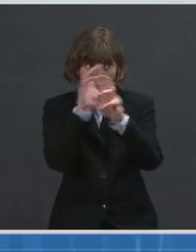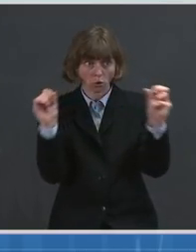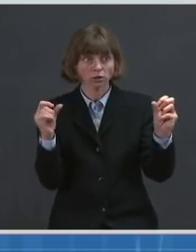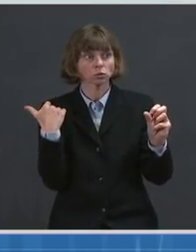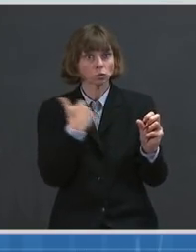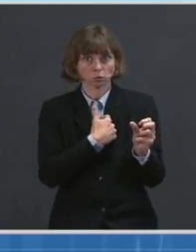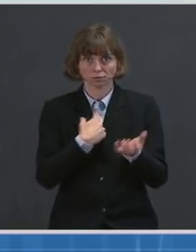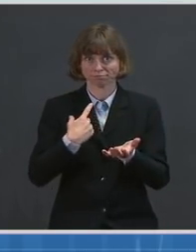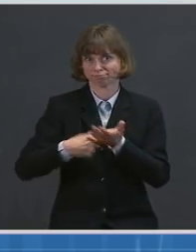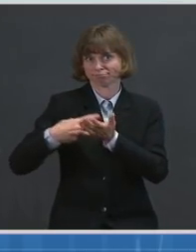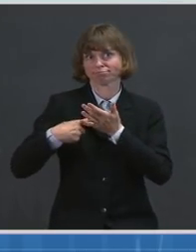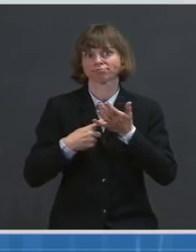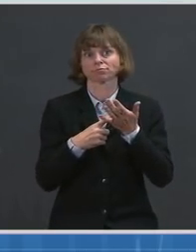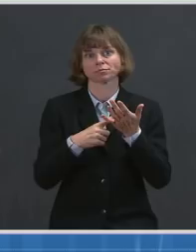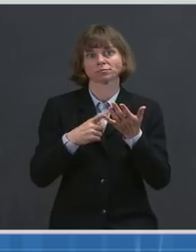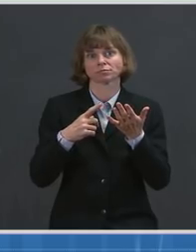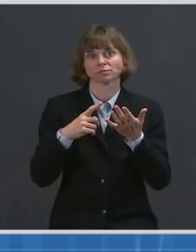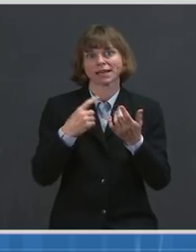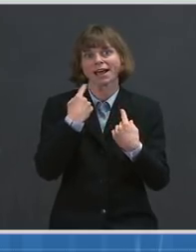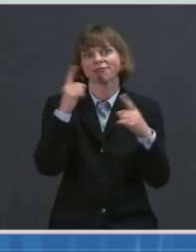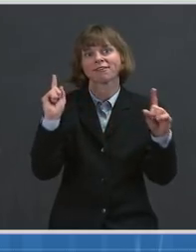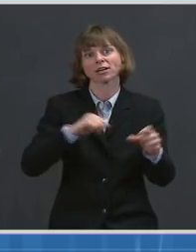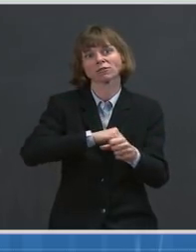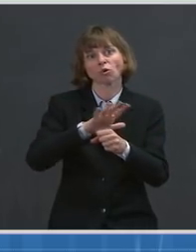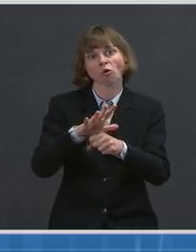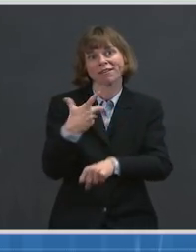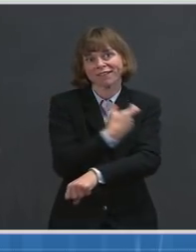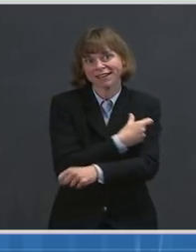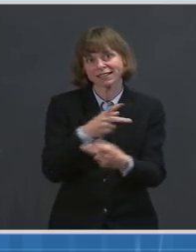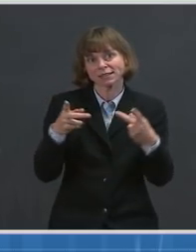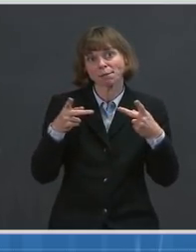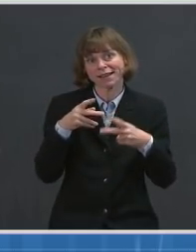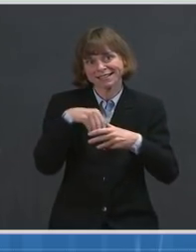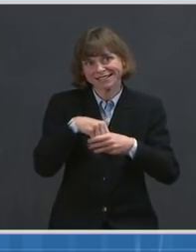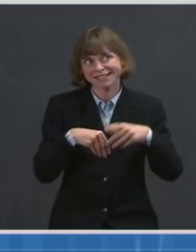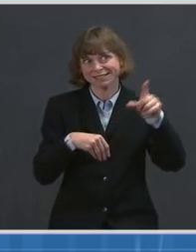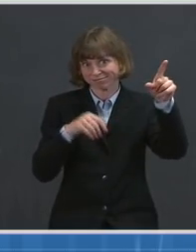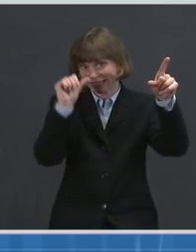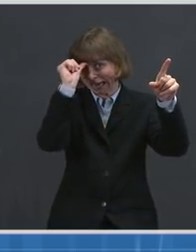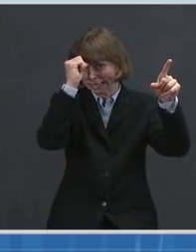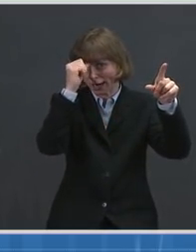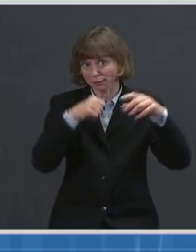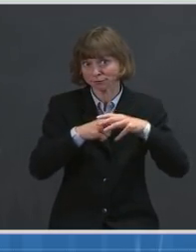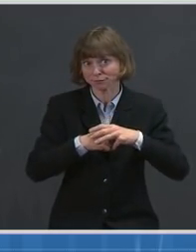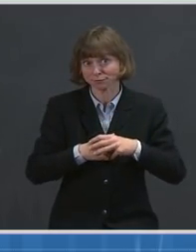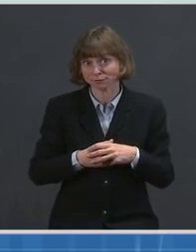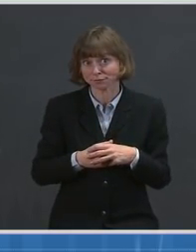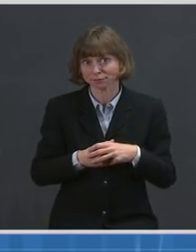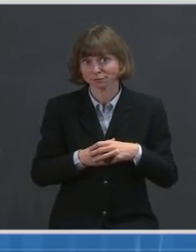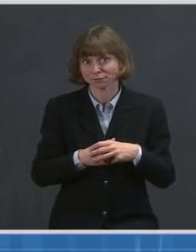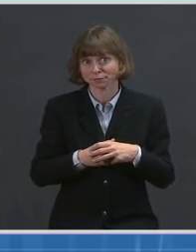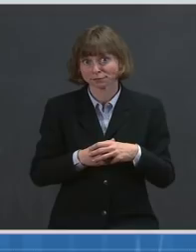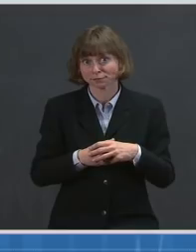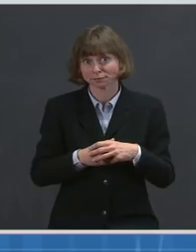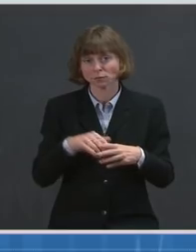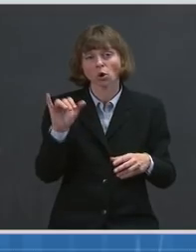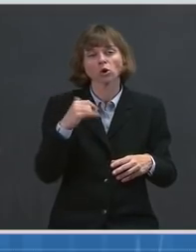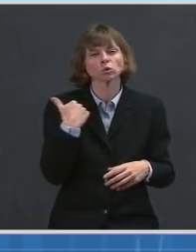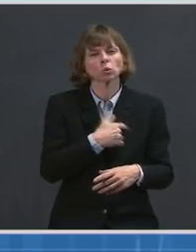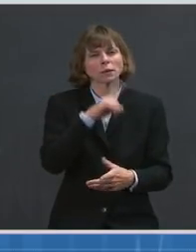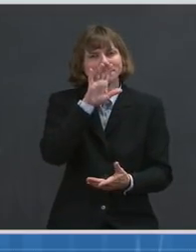effective COVID-19 vaccines at facilities in India. And we also believe that the historic partnership